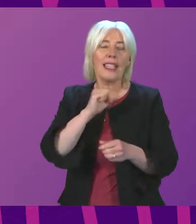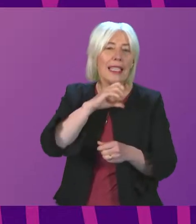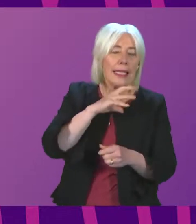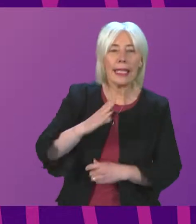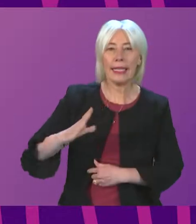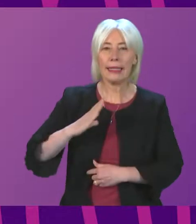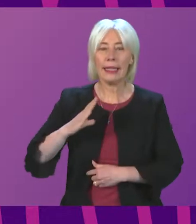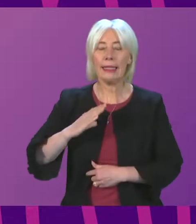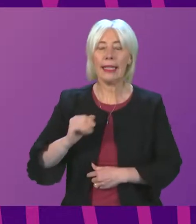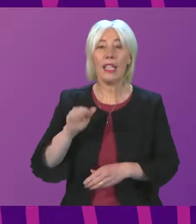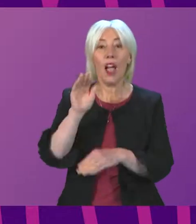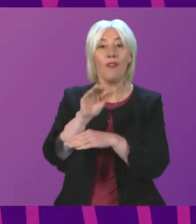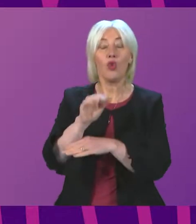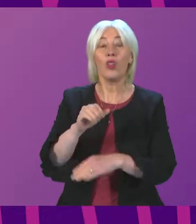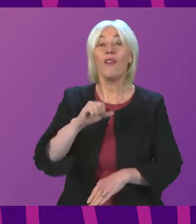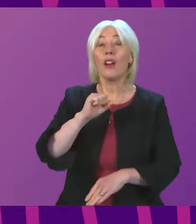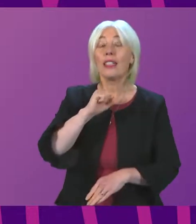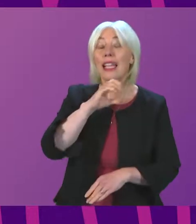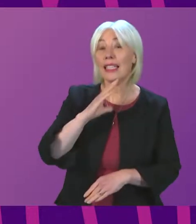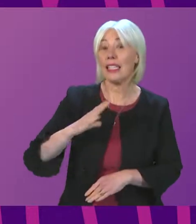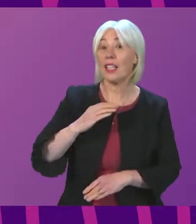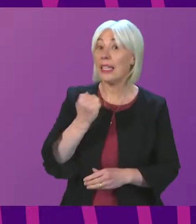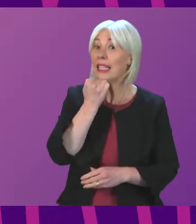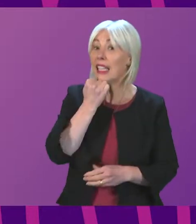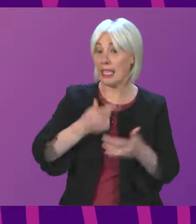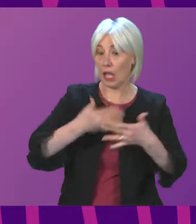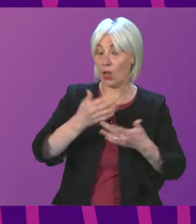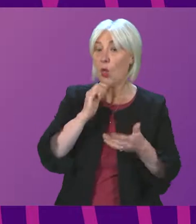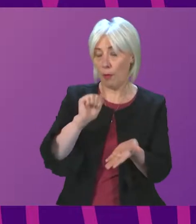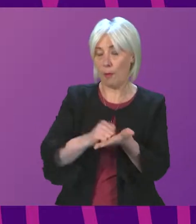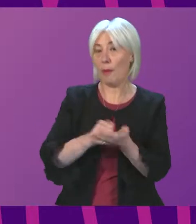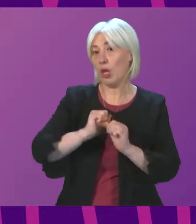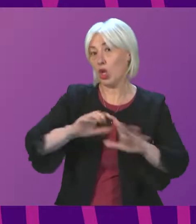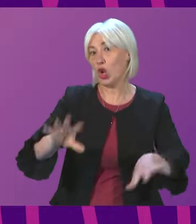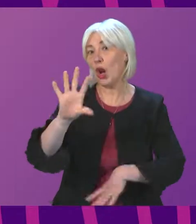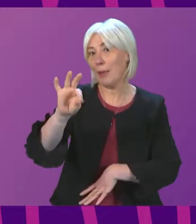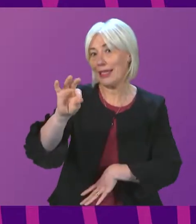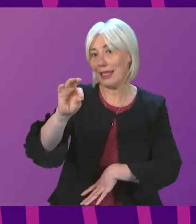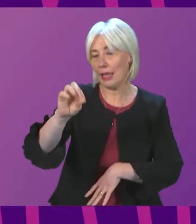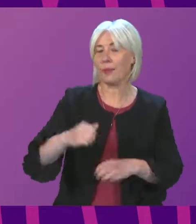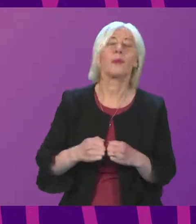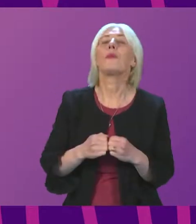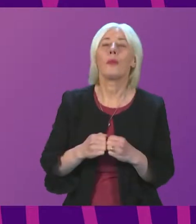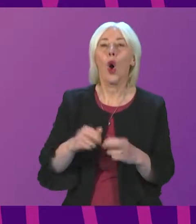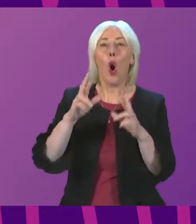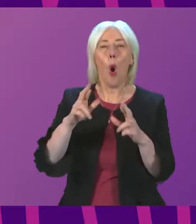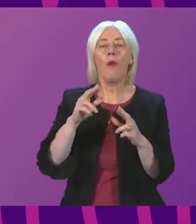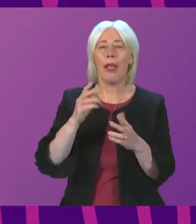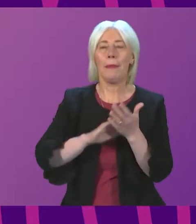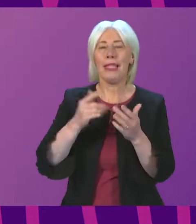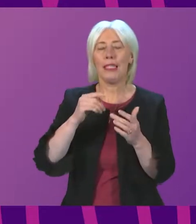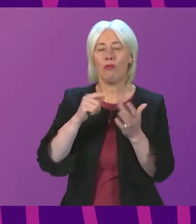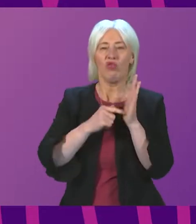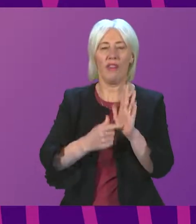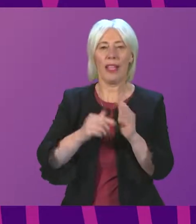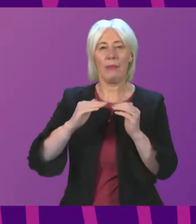future, figures for Saturday and Sunday will be published on Mondays. This reflects the move, we hope, into a calmer phase of the